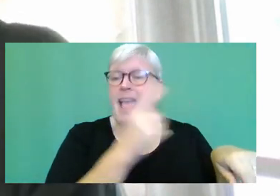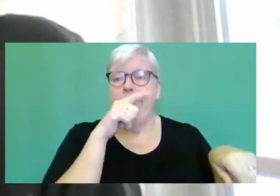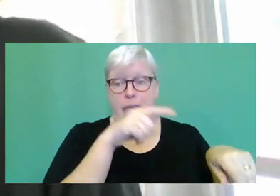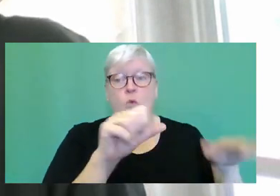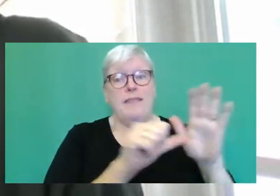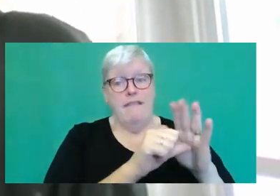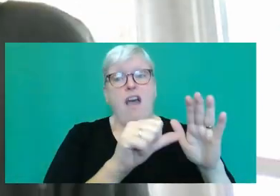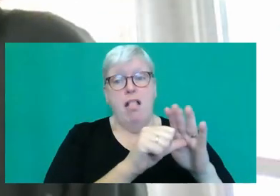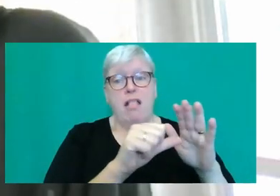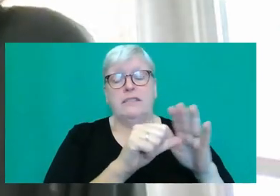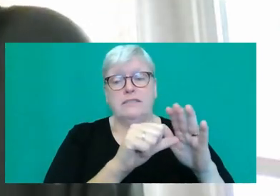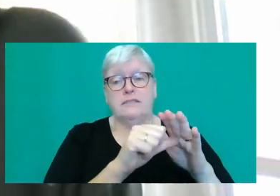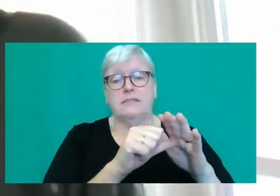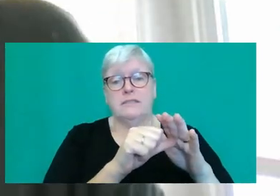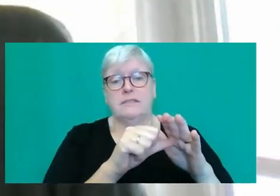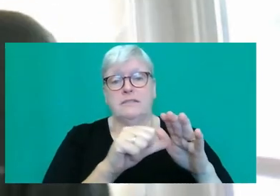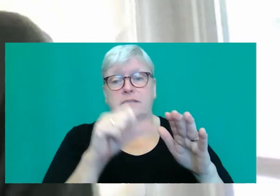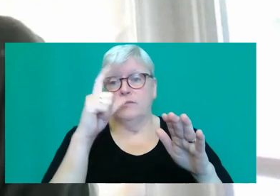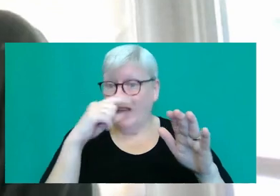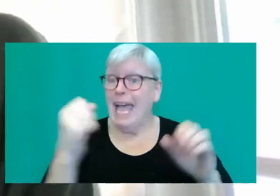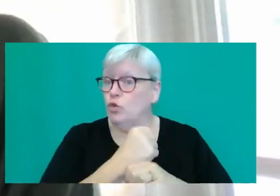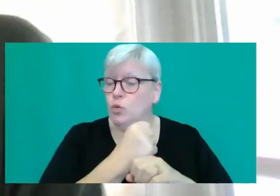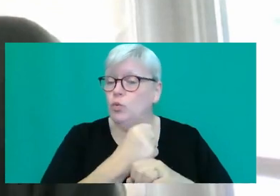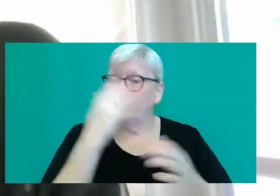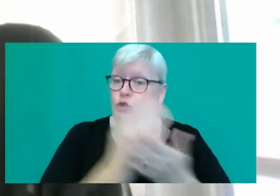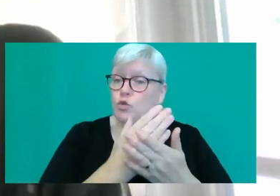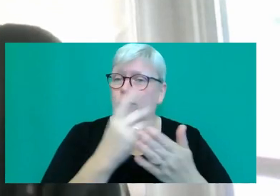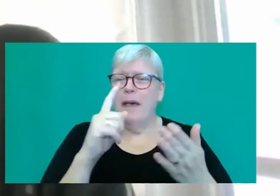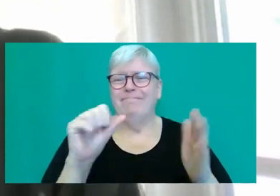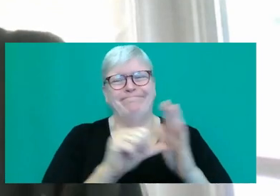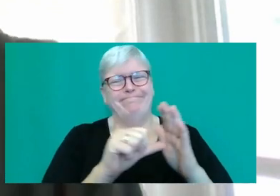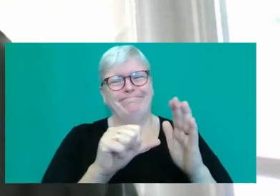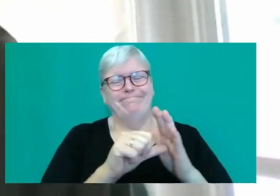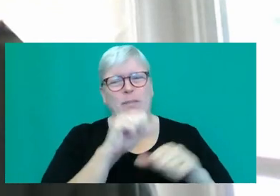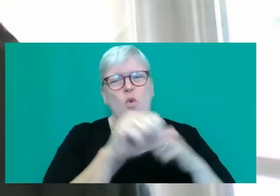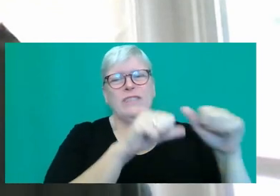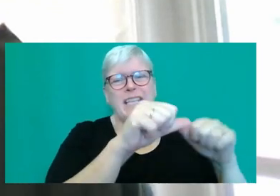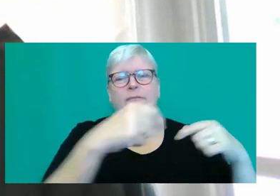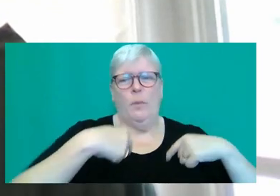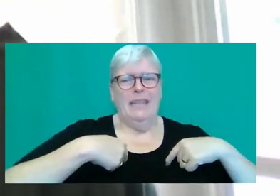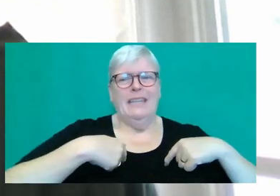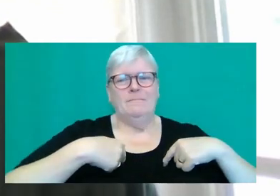know, it could be done, I'm sure, but that would be a tricky process for me. But